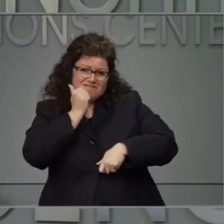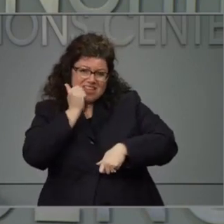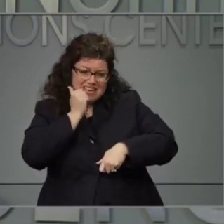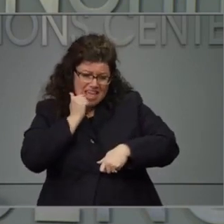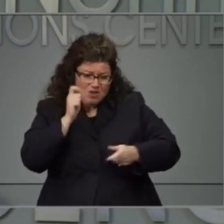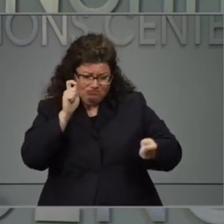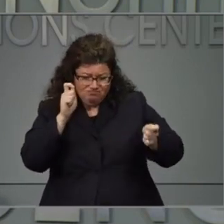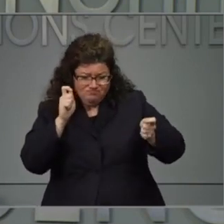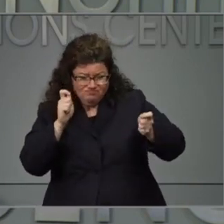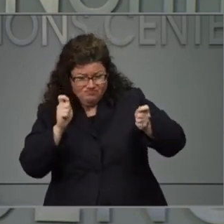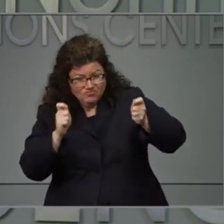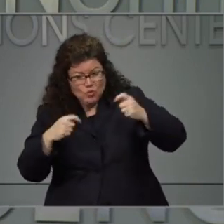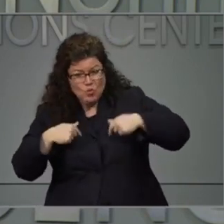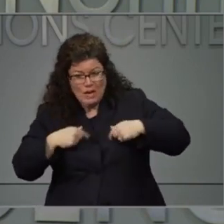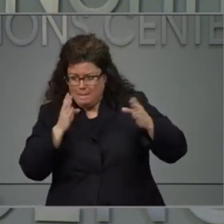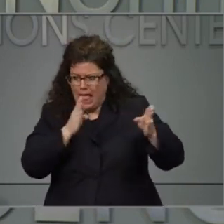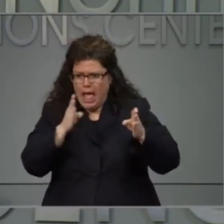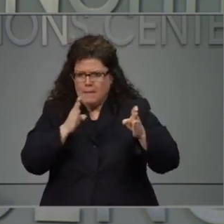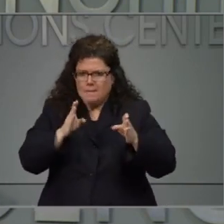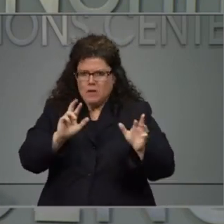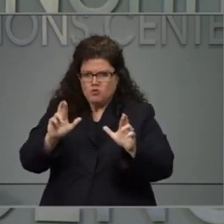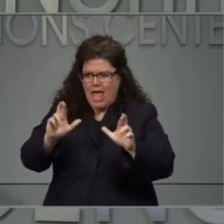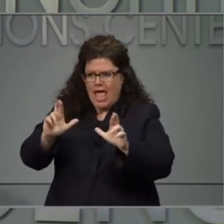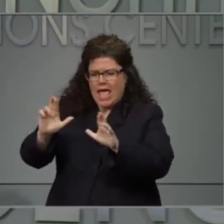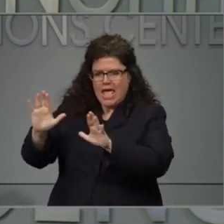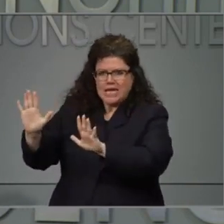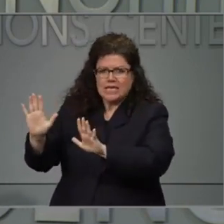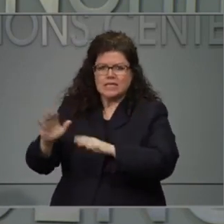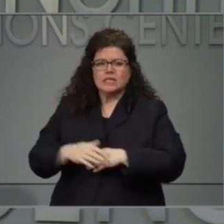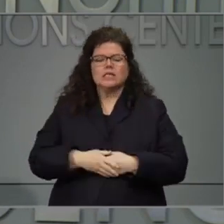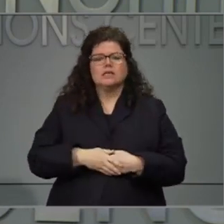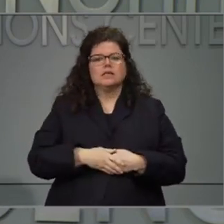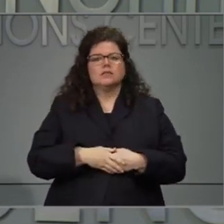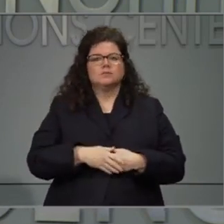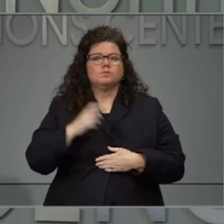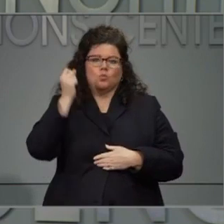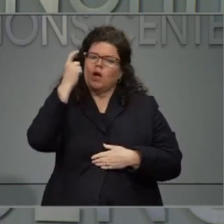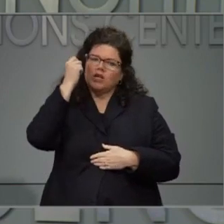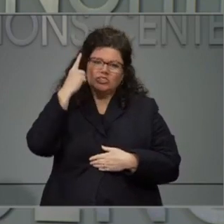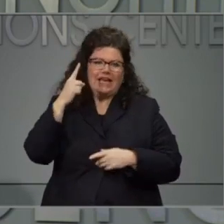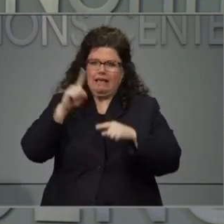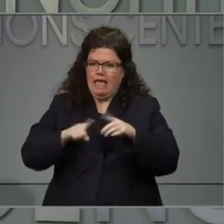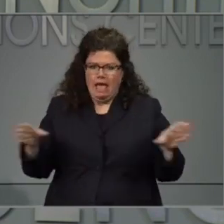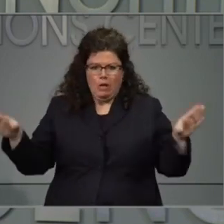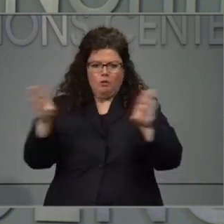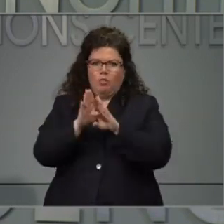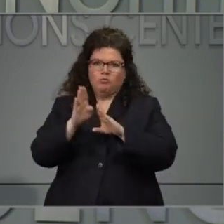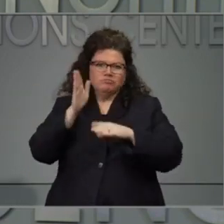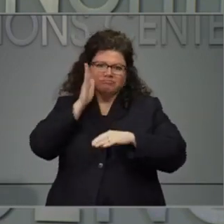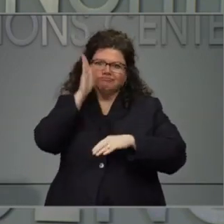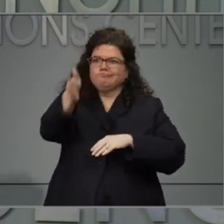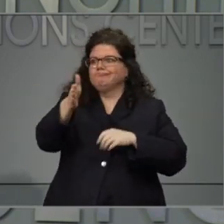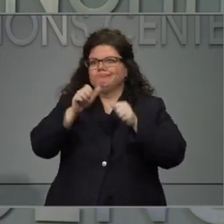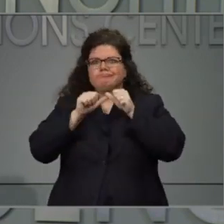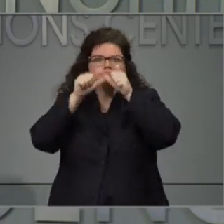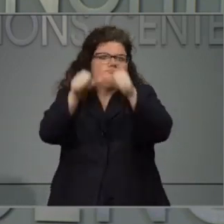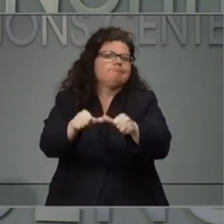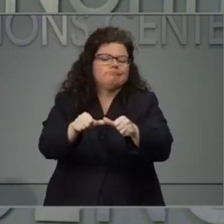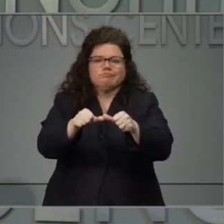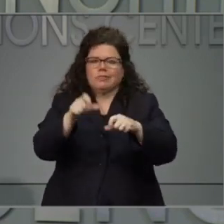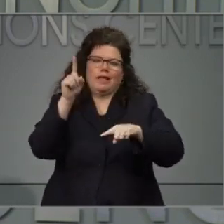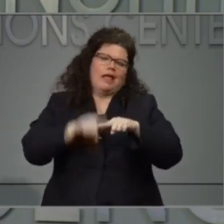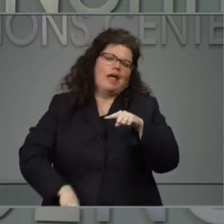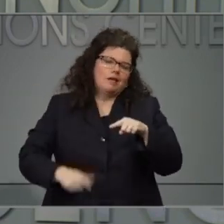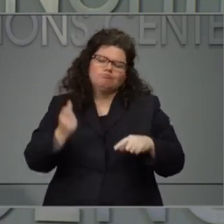to move to something different because we understand we can't stay in this state permanently. But we're asking